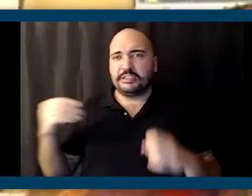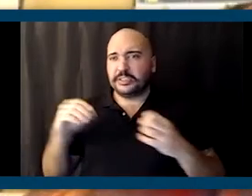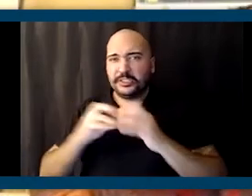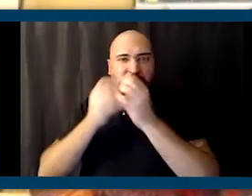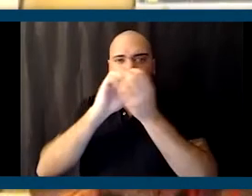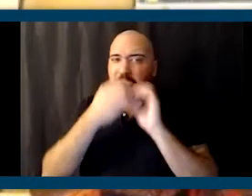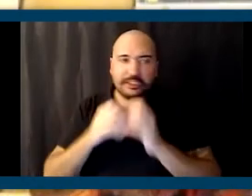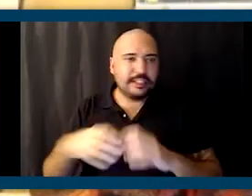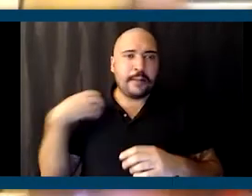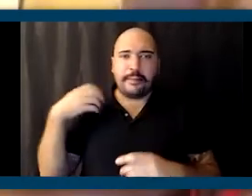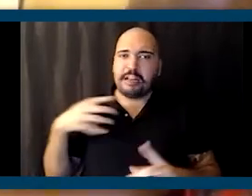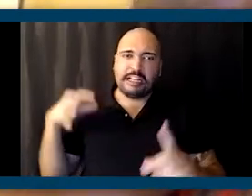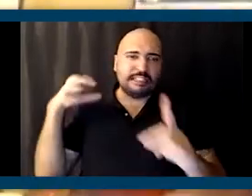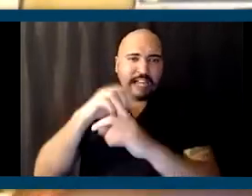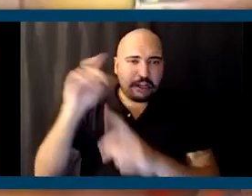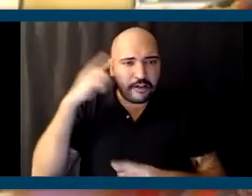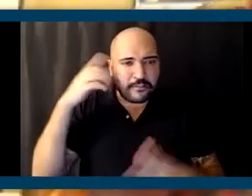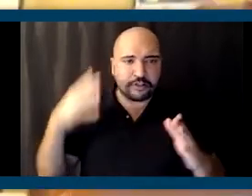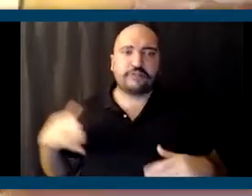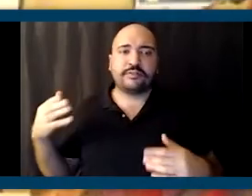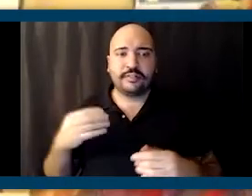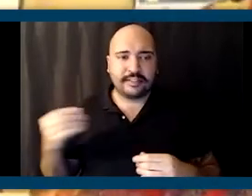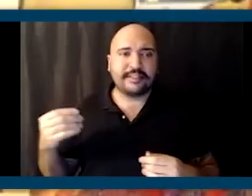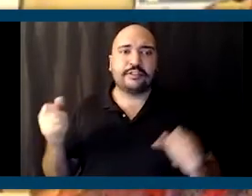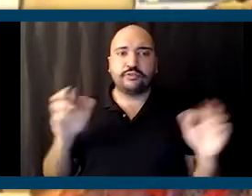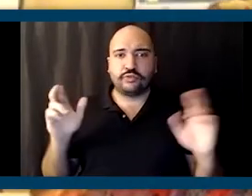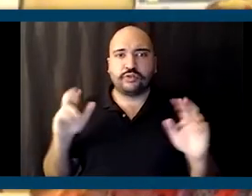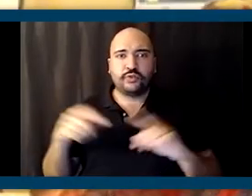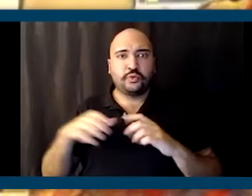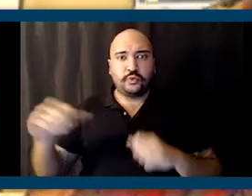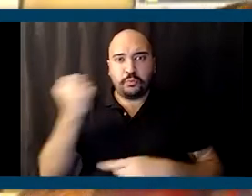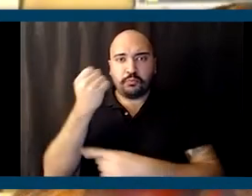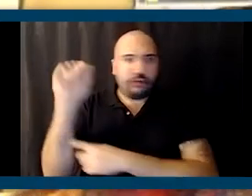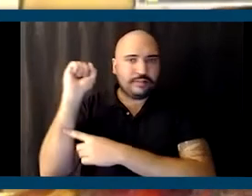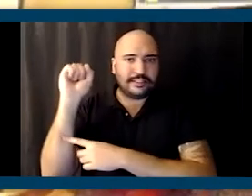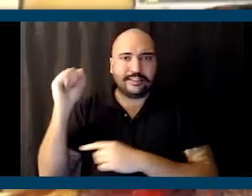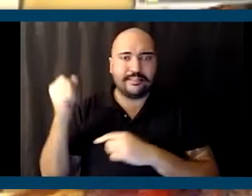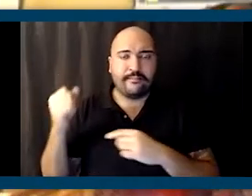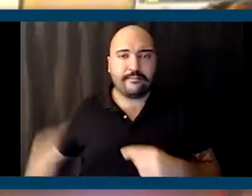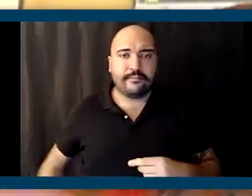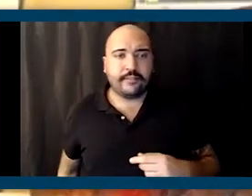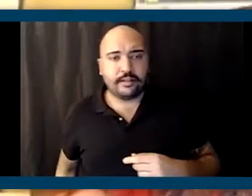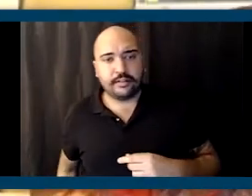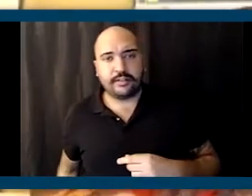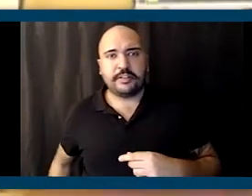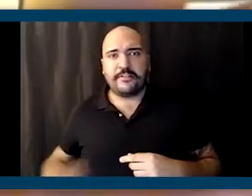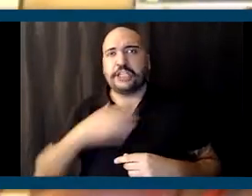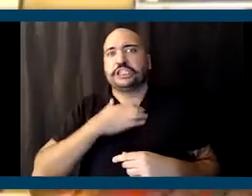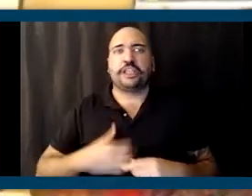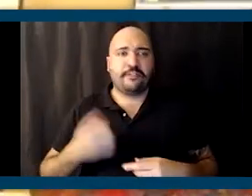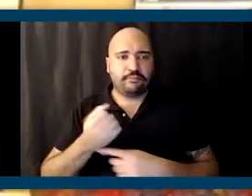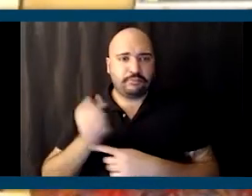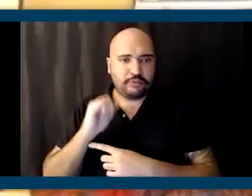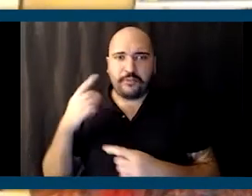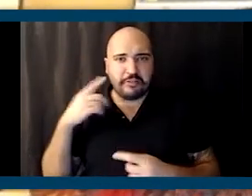attacking the governor and getting ready to do protests of starvation for him to